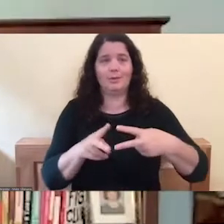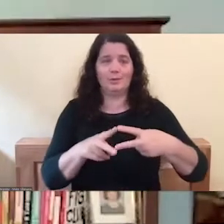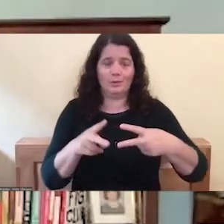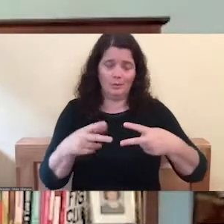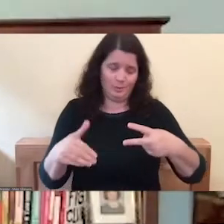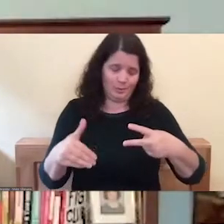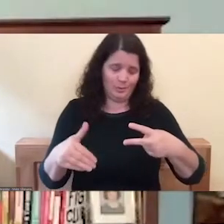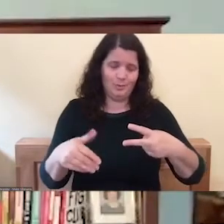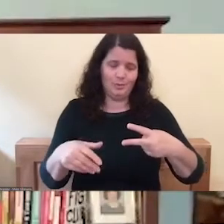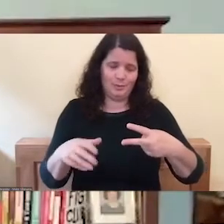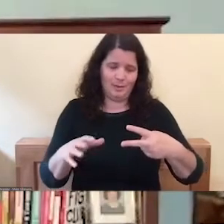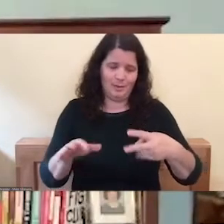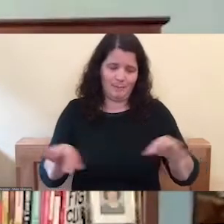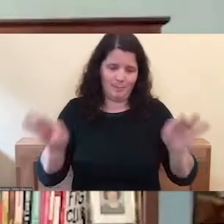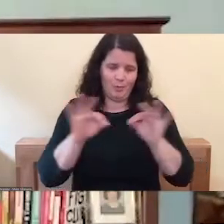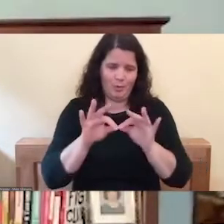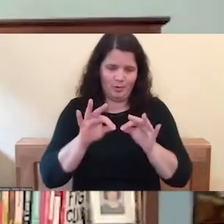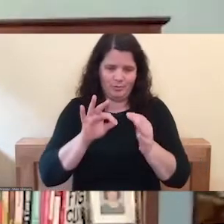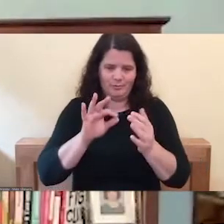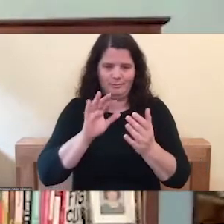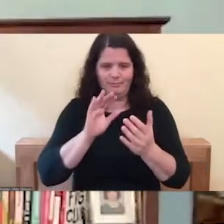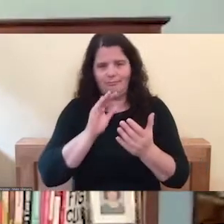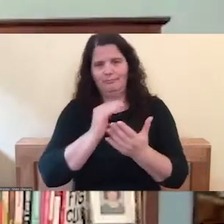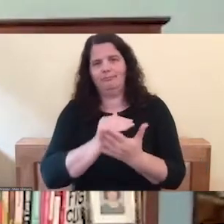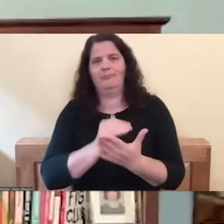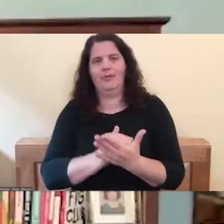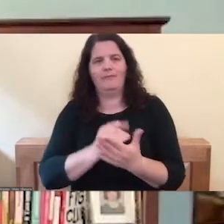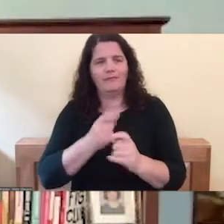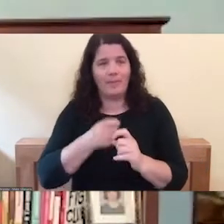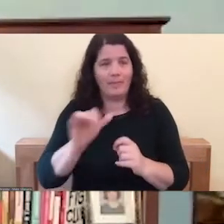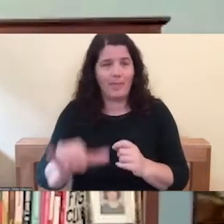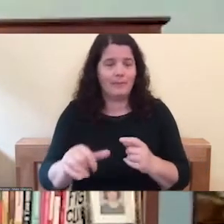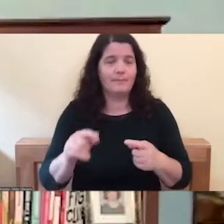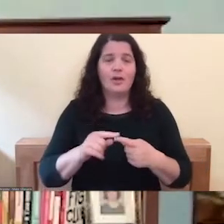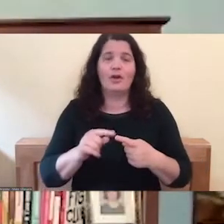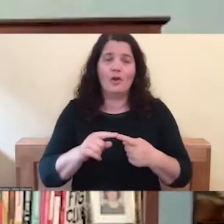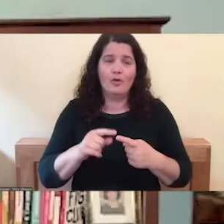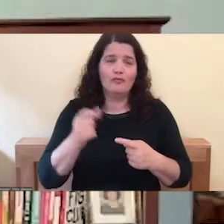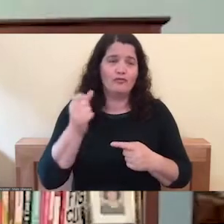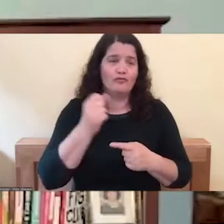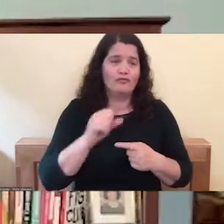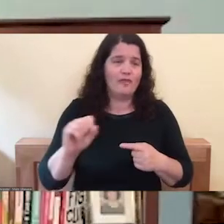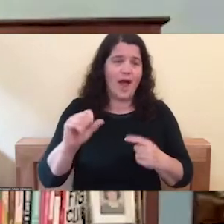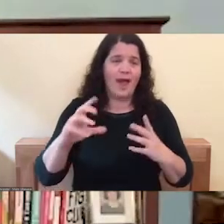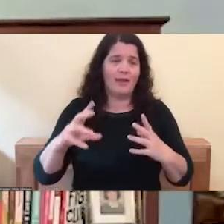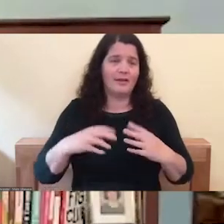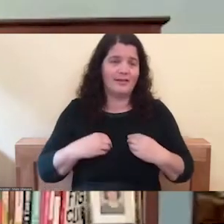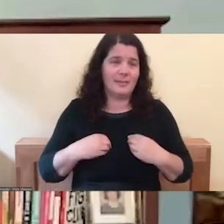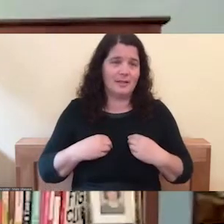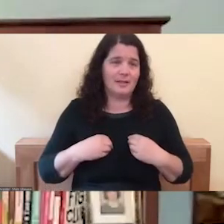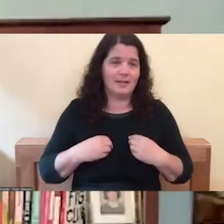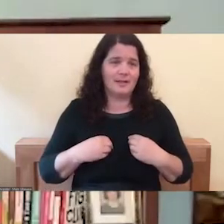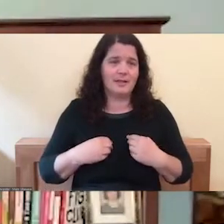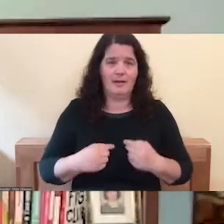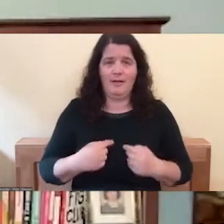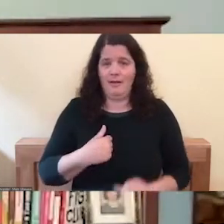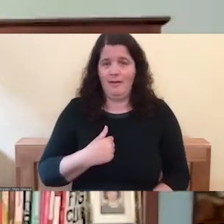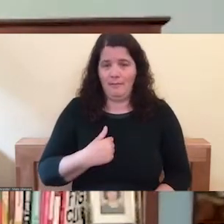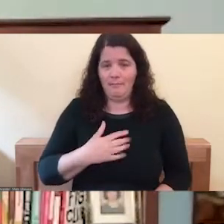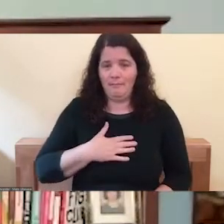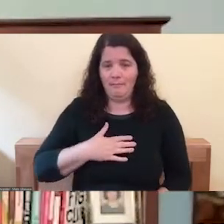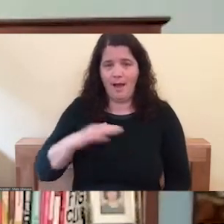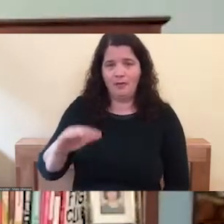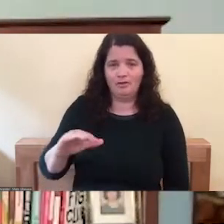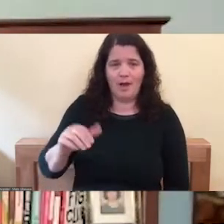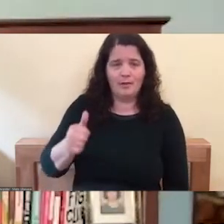acceptance of the pain of that. It hurts, you know, as a mother of an autistic child, you know, I can tell you how hard it was. And